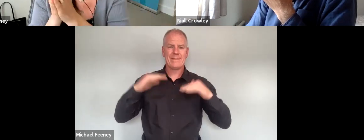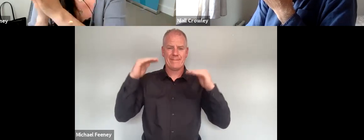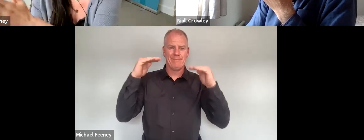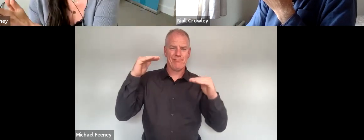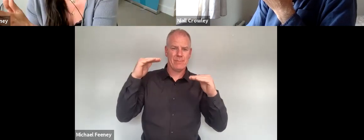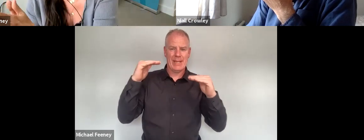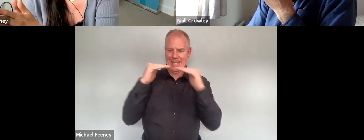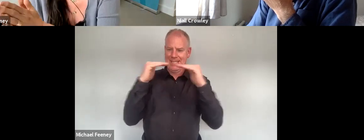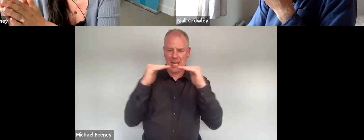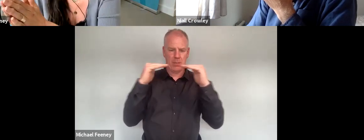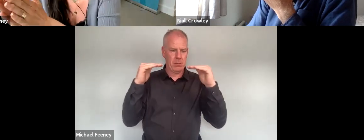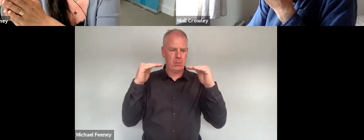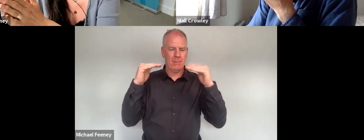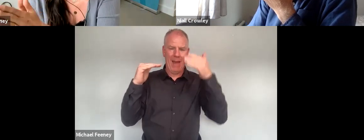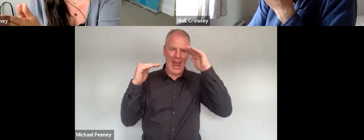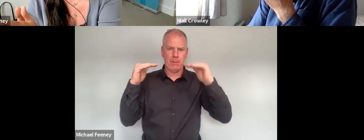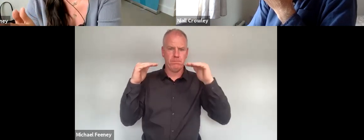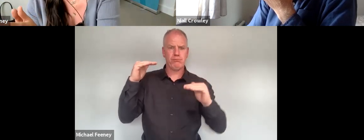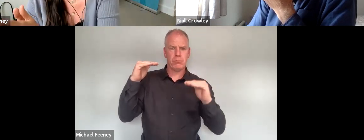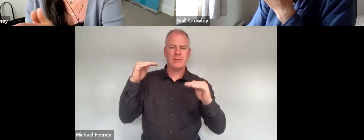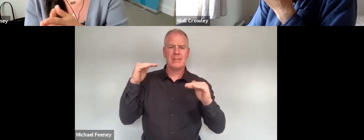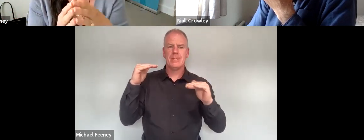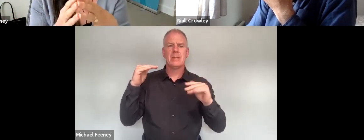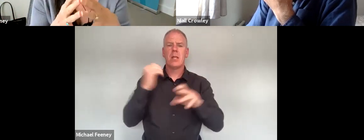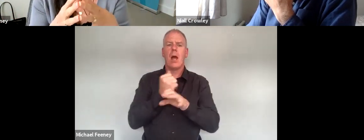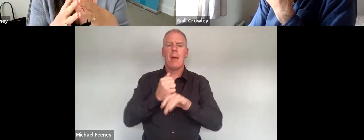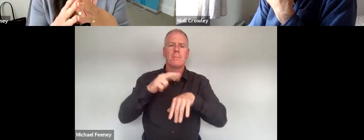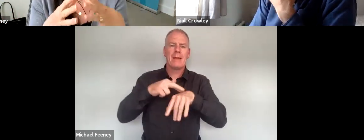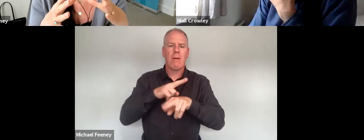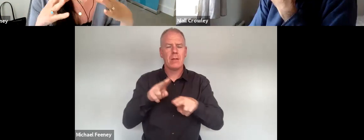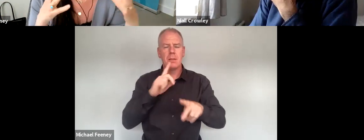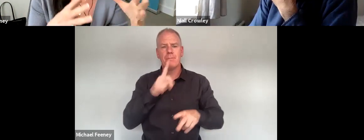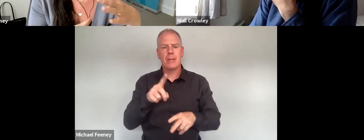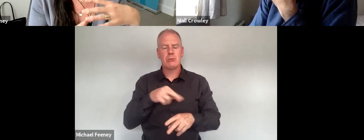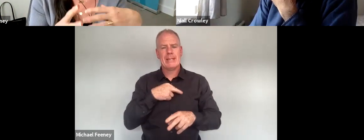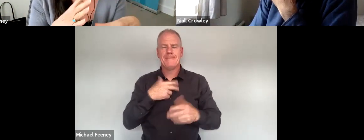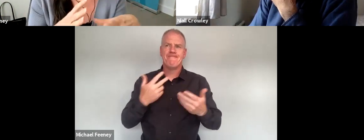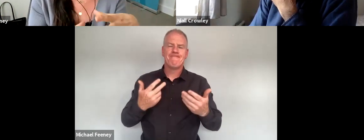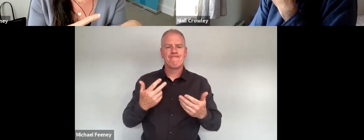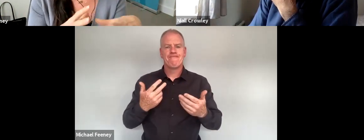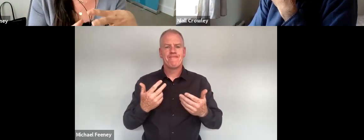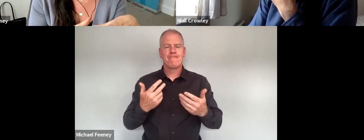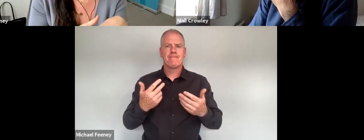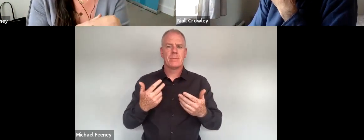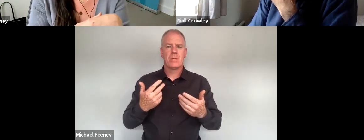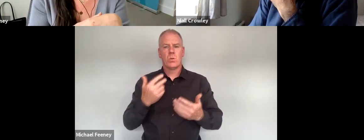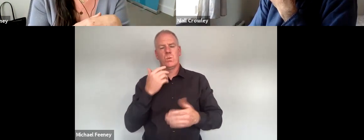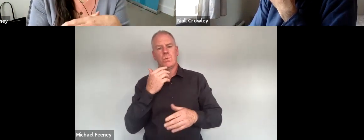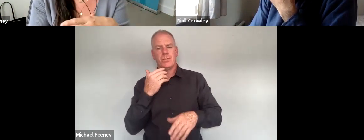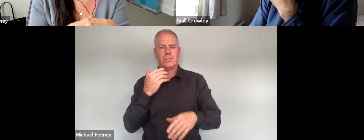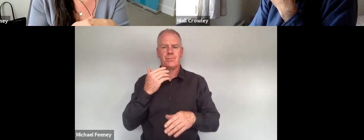it's not so much that it speaks to the better angels of our nature but perhaps to curb the more baser human instincts